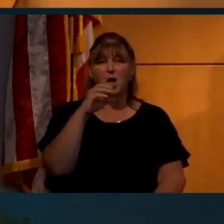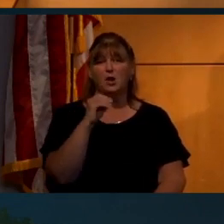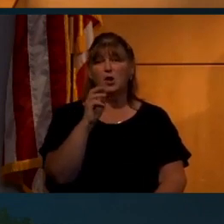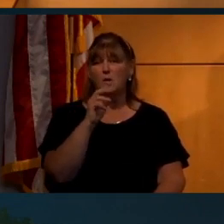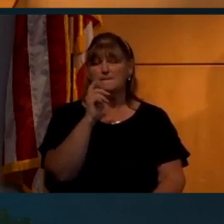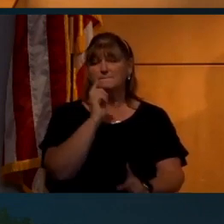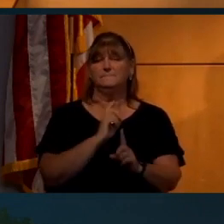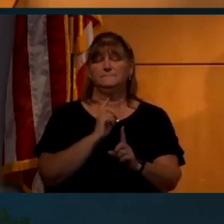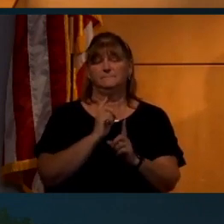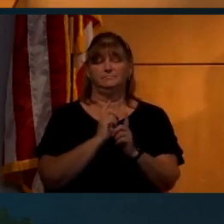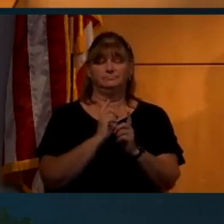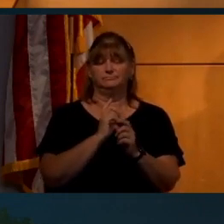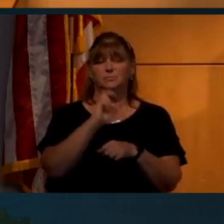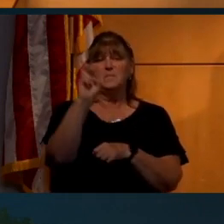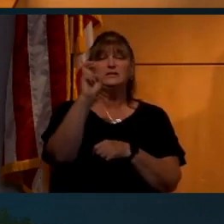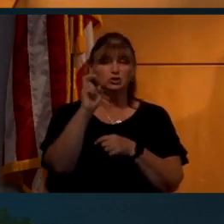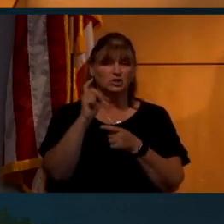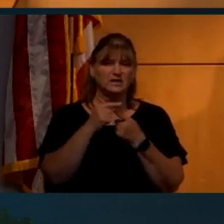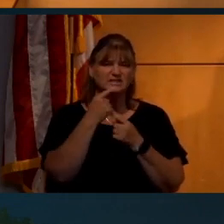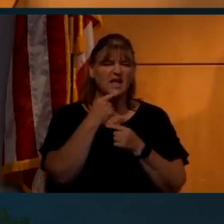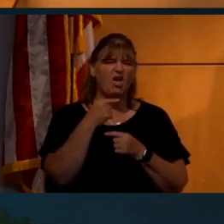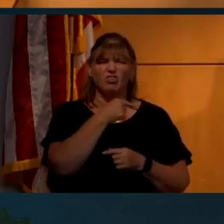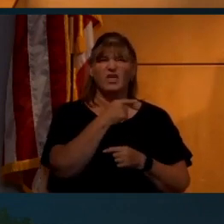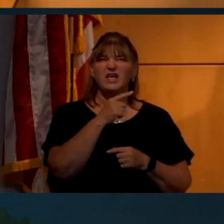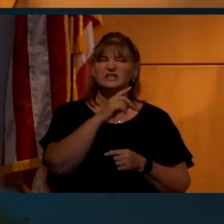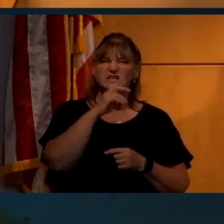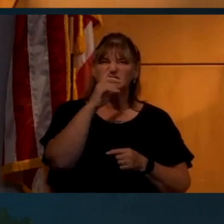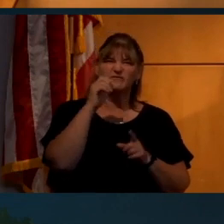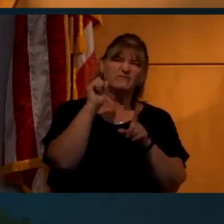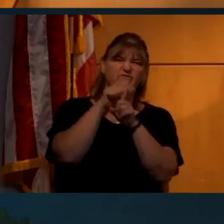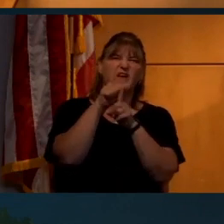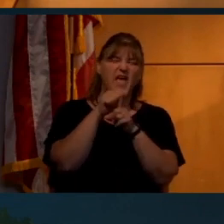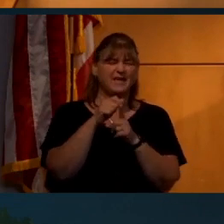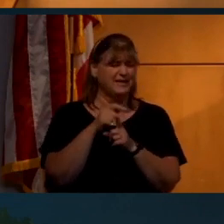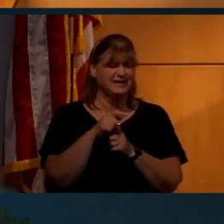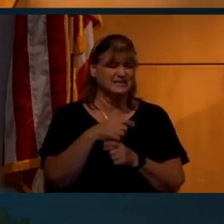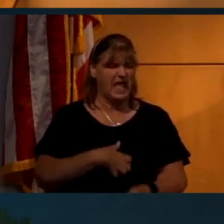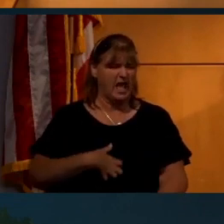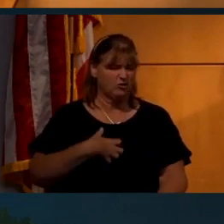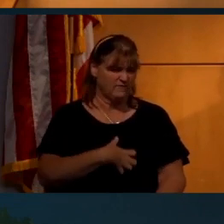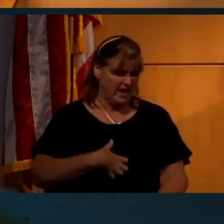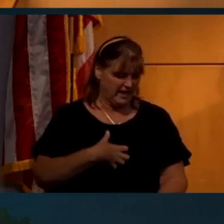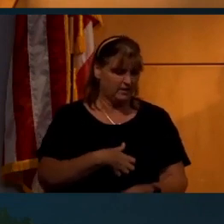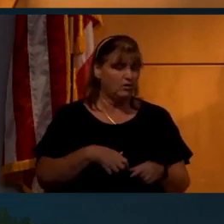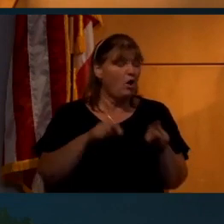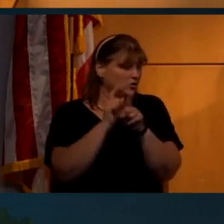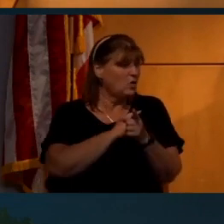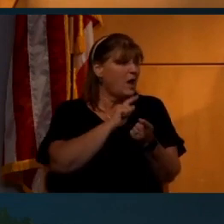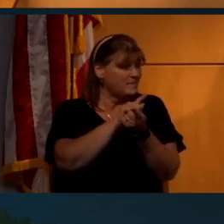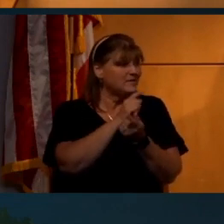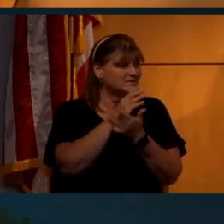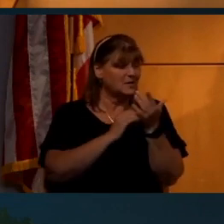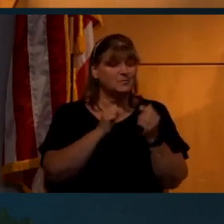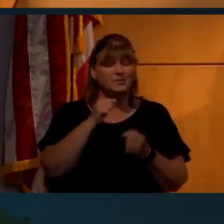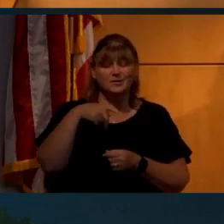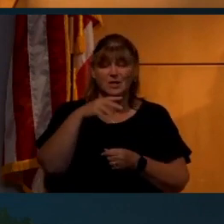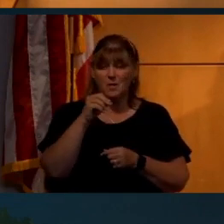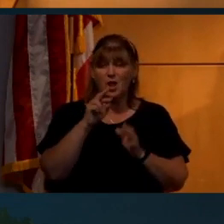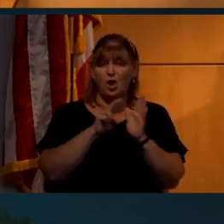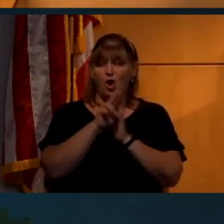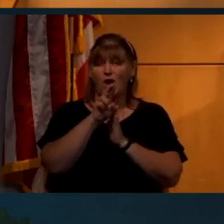to claim that it's faked is aggravating. I also have met some of the Apollo astronauts.